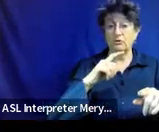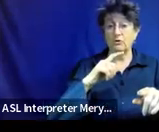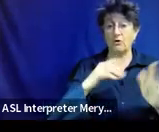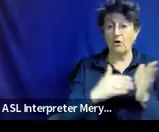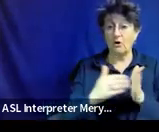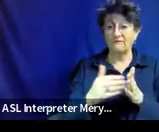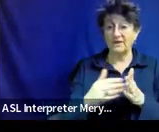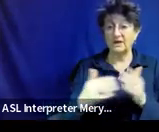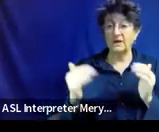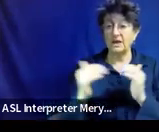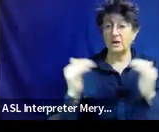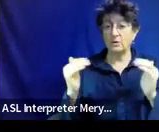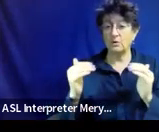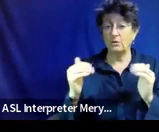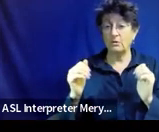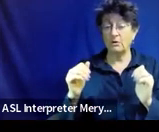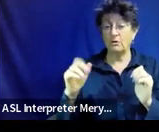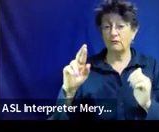for all students.